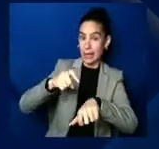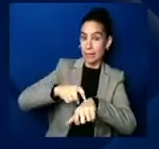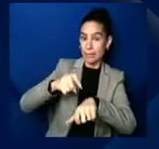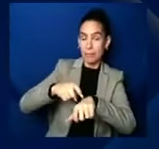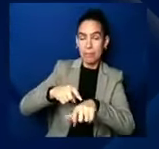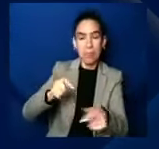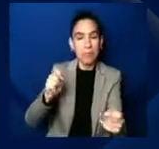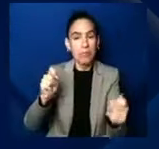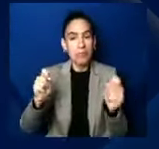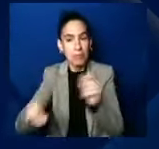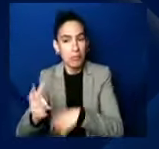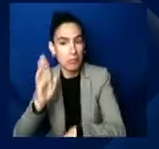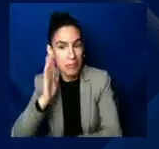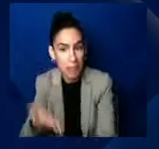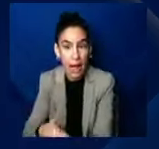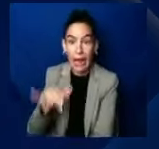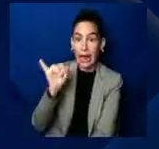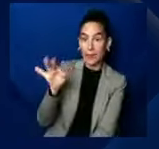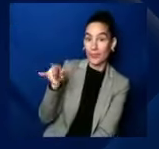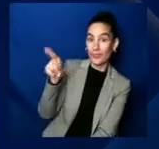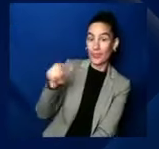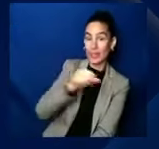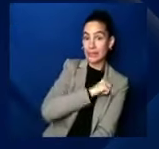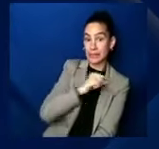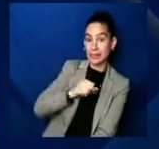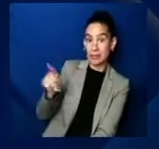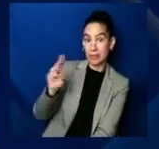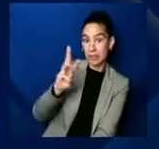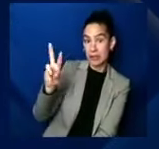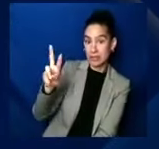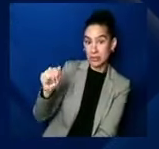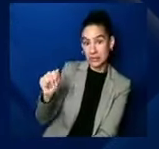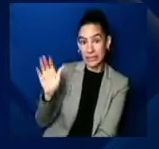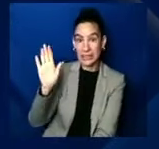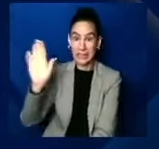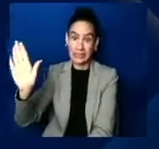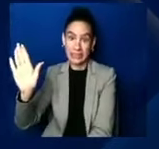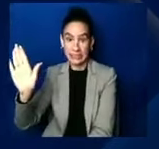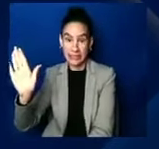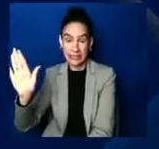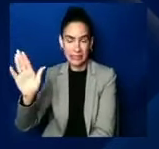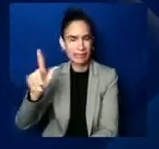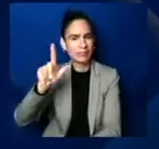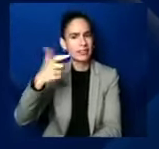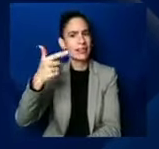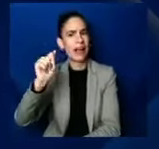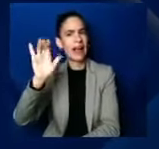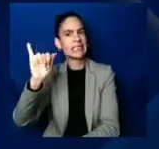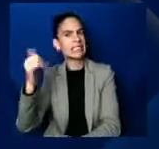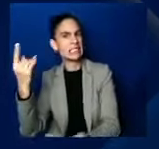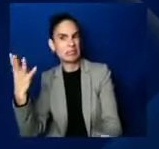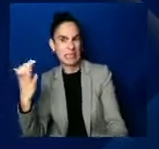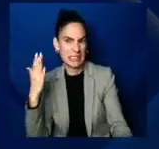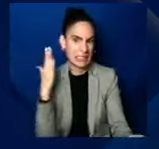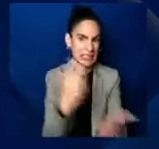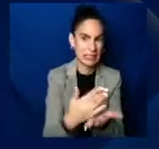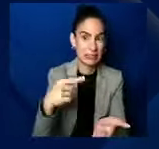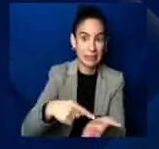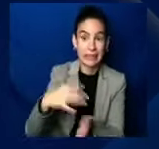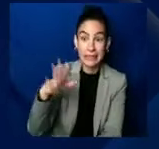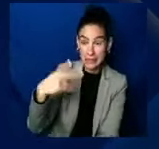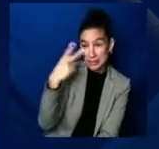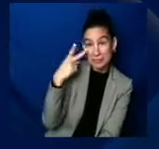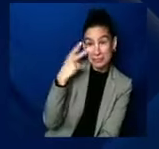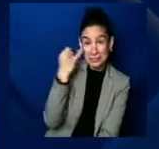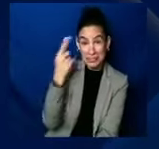his legacy to be stopping something this obvious and this important, we'll see. Uh, but, uh, but I'm, I'm still optimistic. I know it's not a